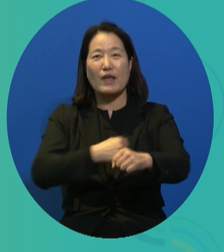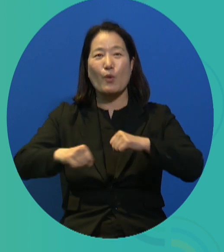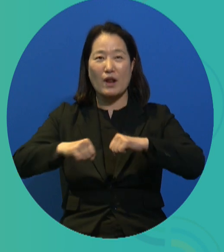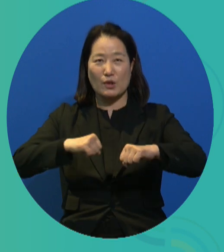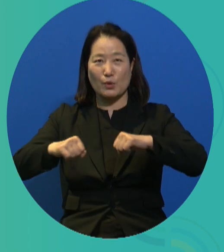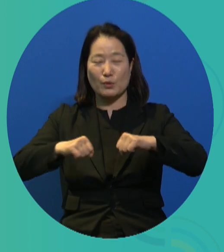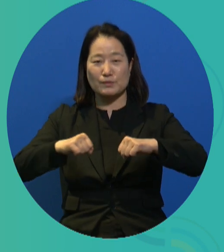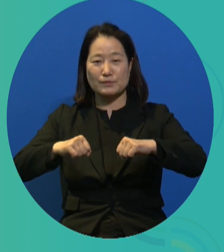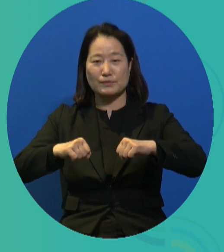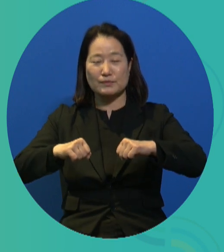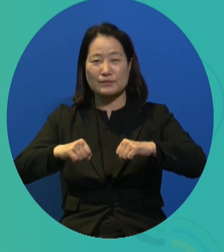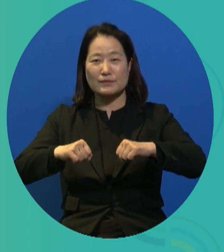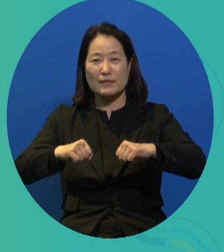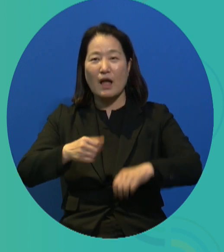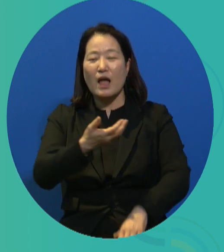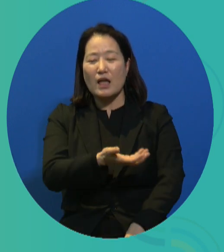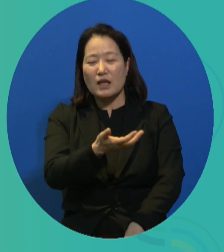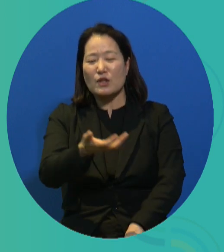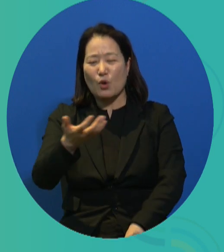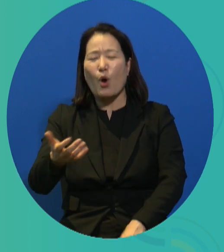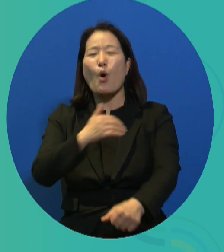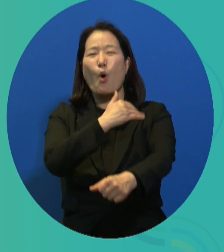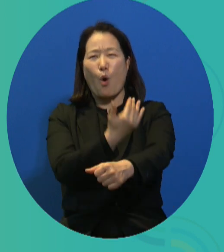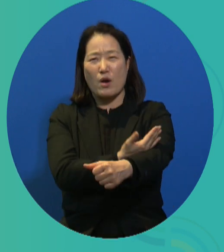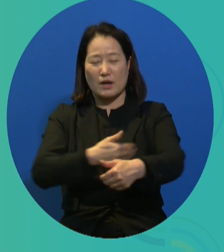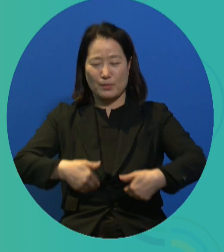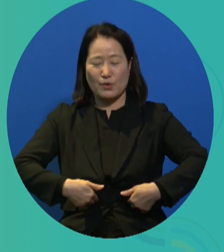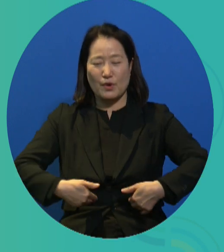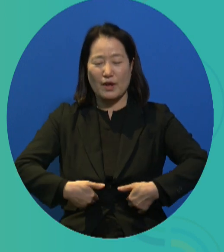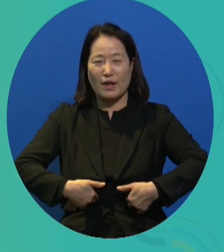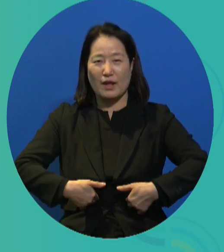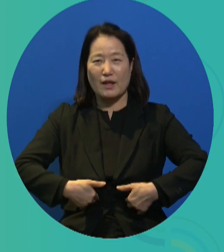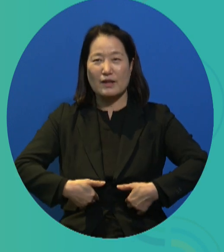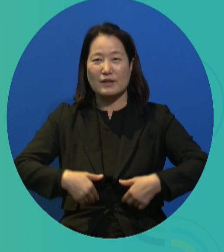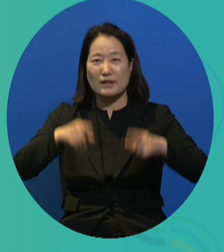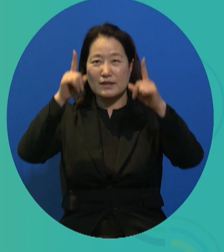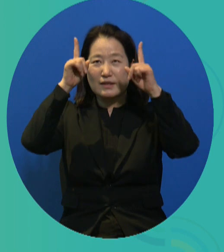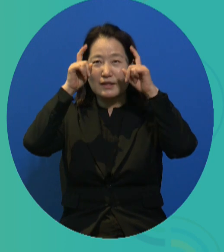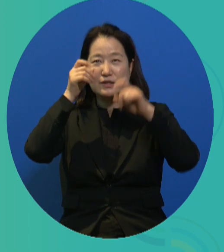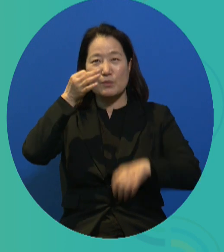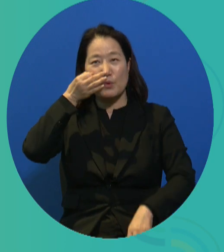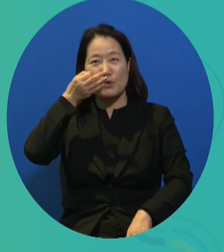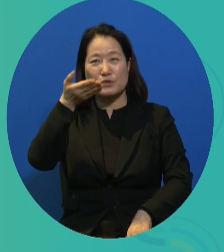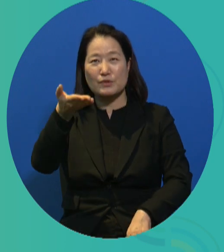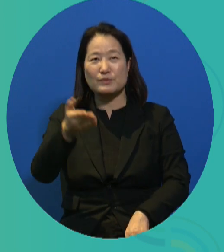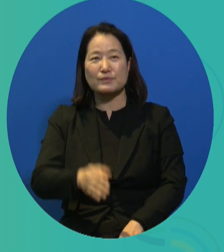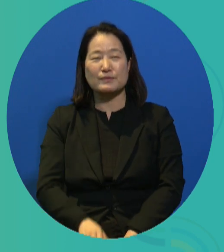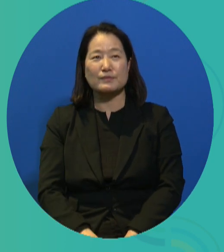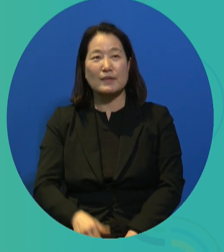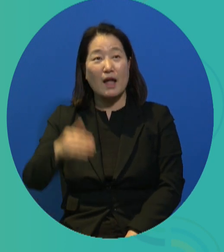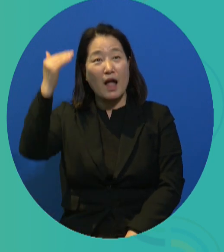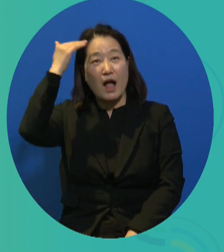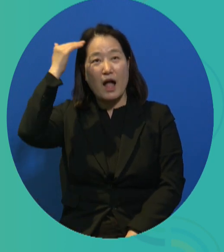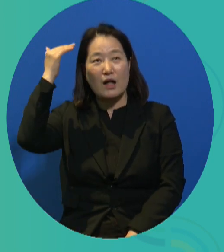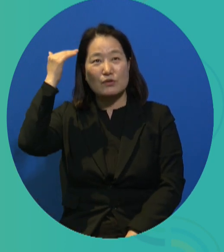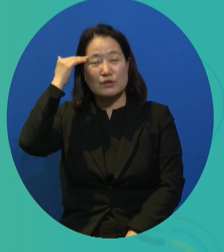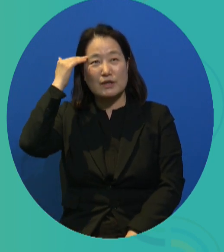were hired by such work. So here there is a performance conducted on the street.